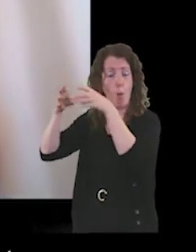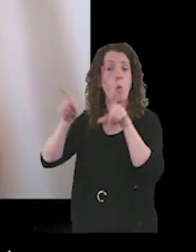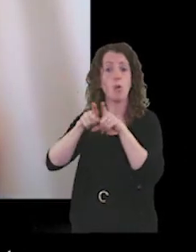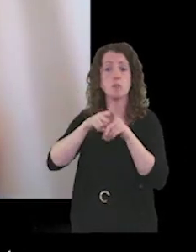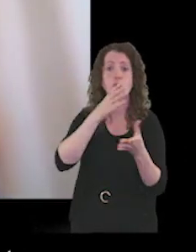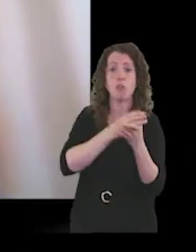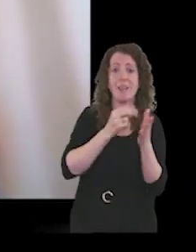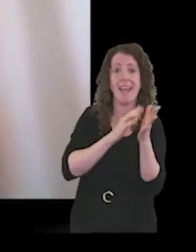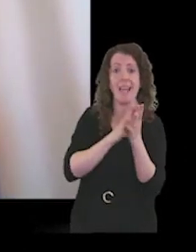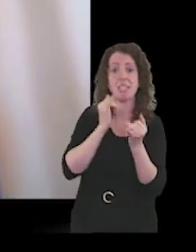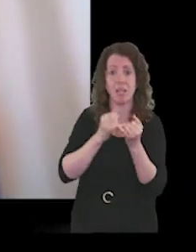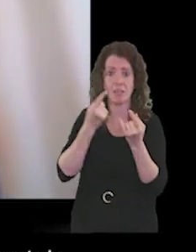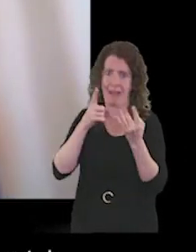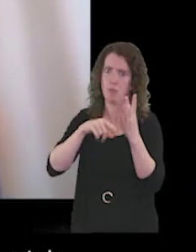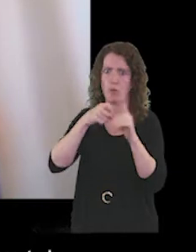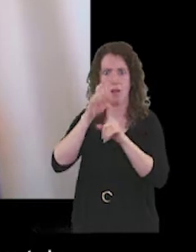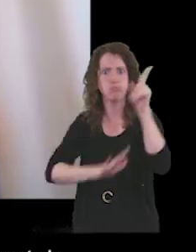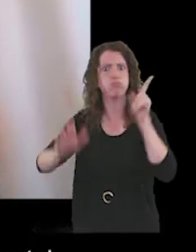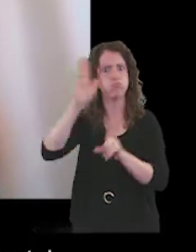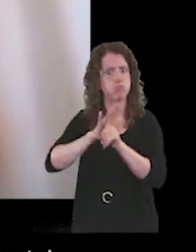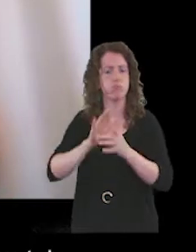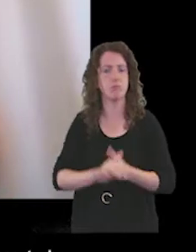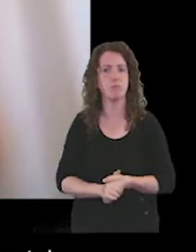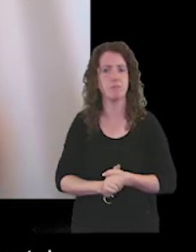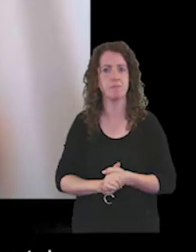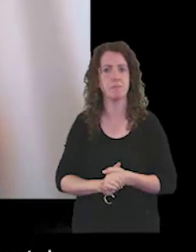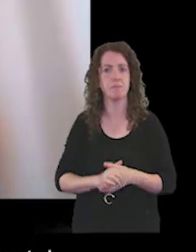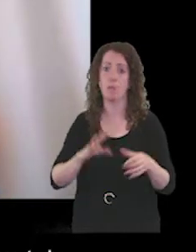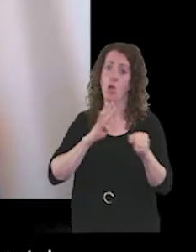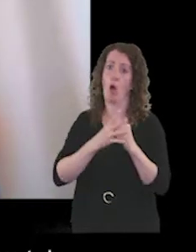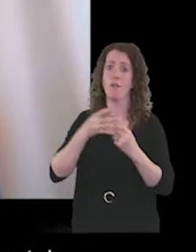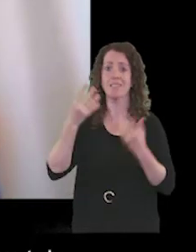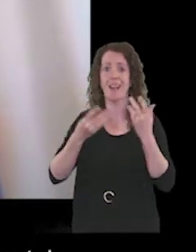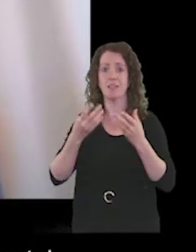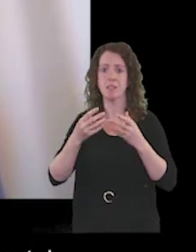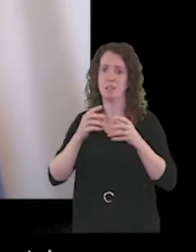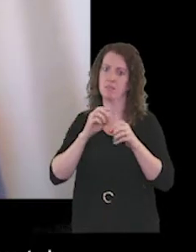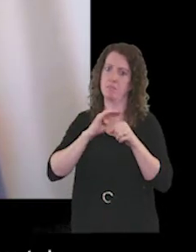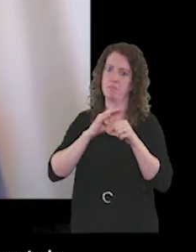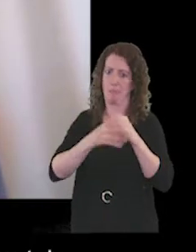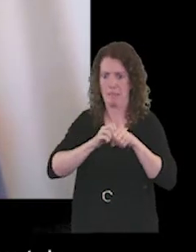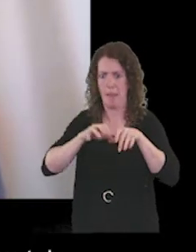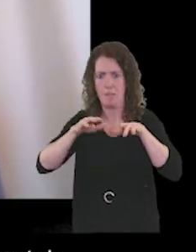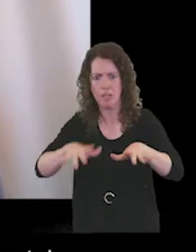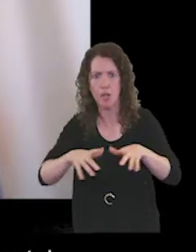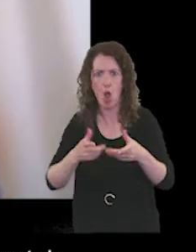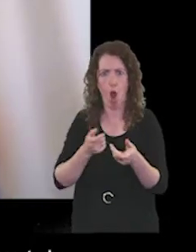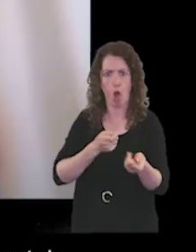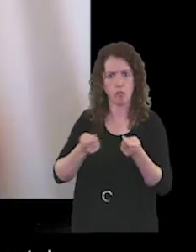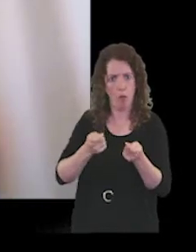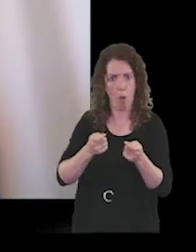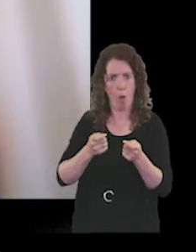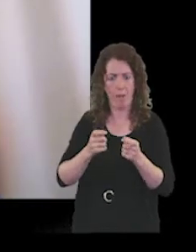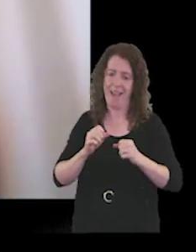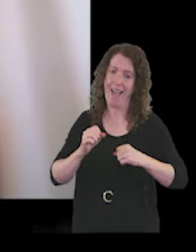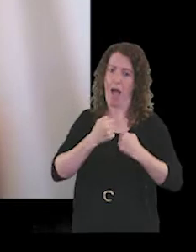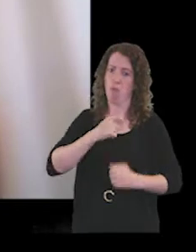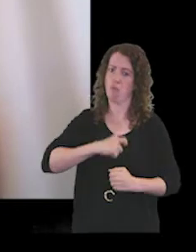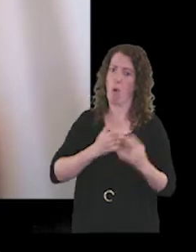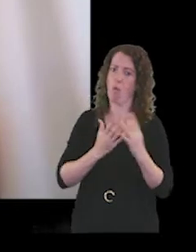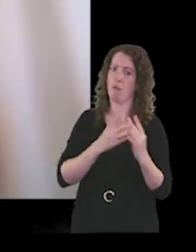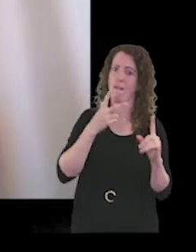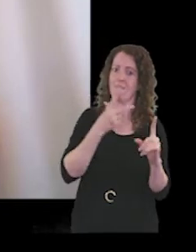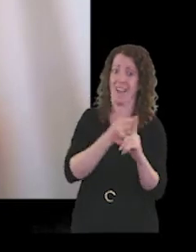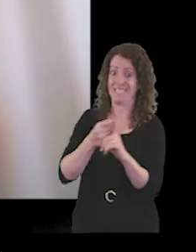and the nation. The COVID-19 pandemic controls, the Trust's role in the vaccination programme and the